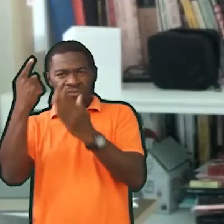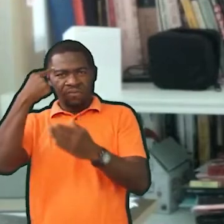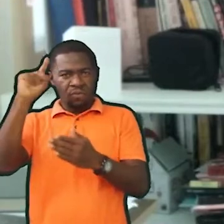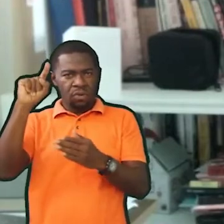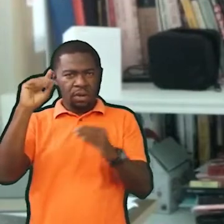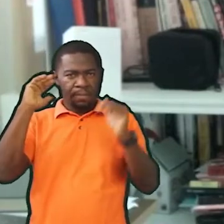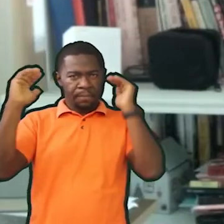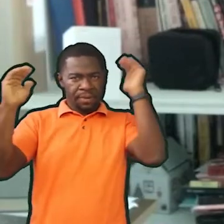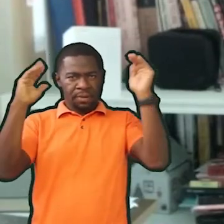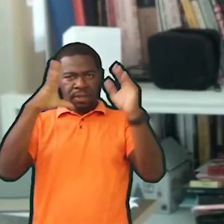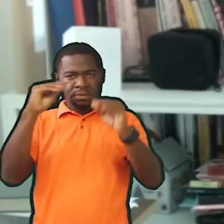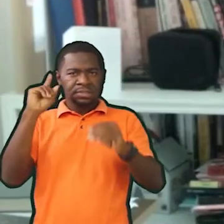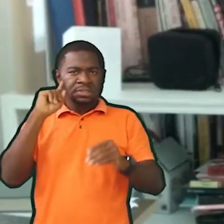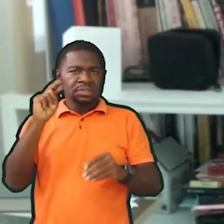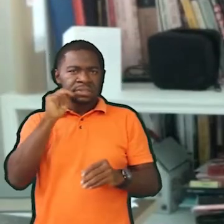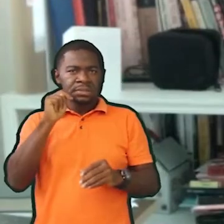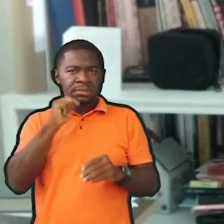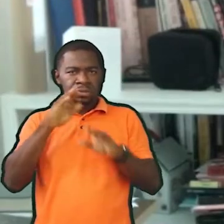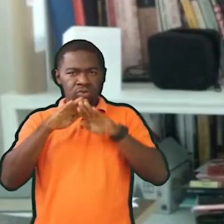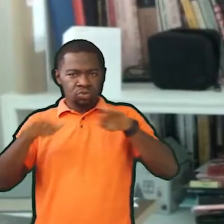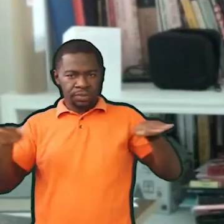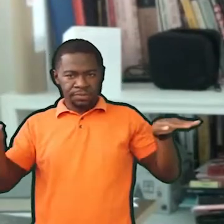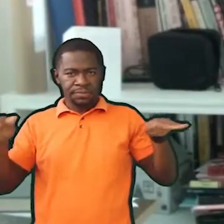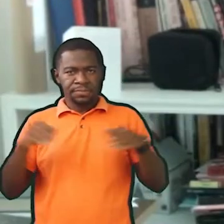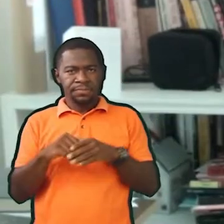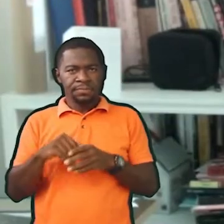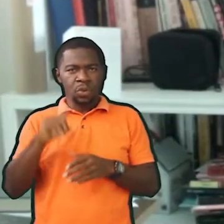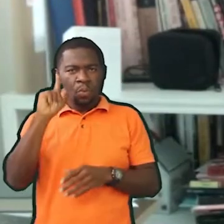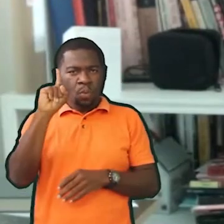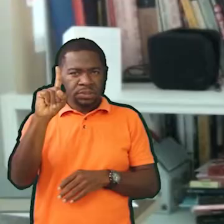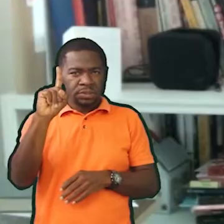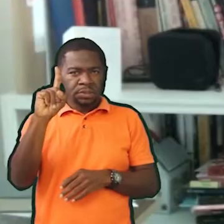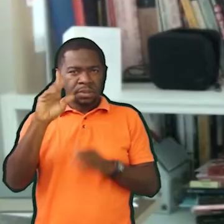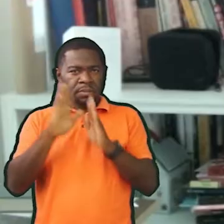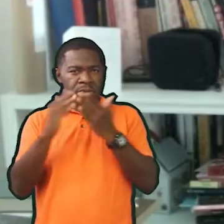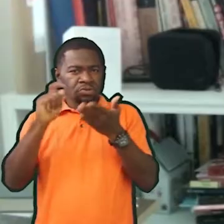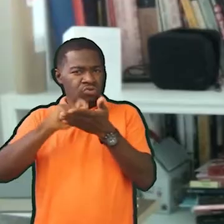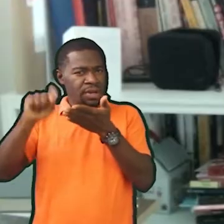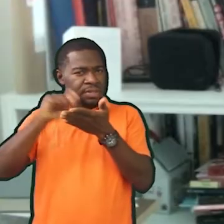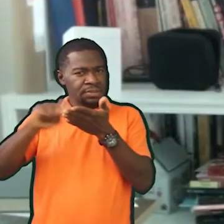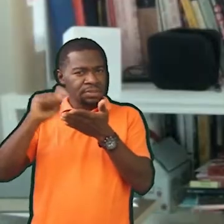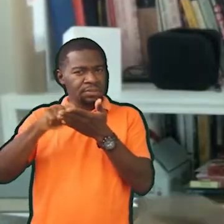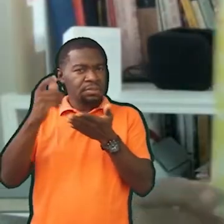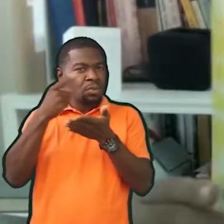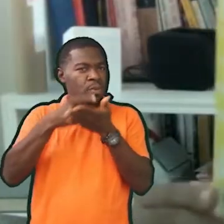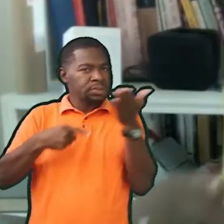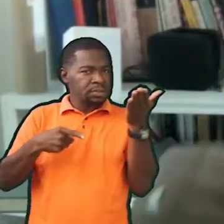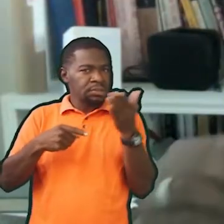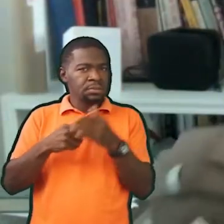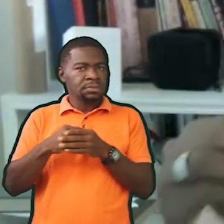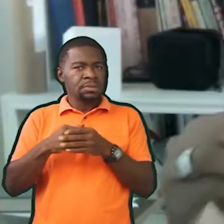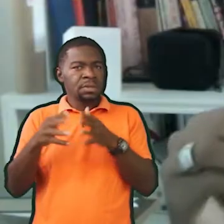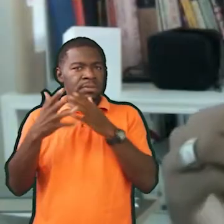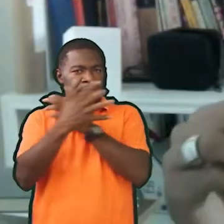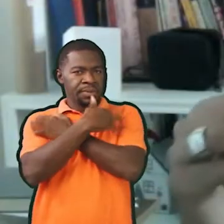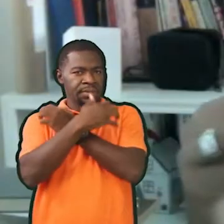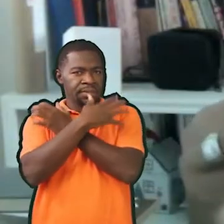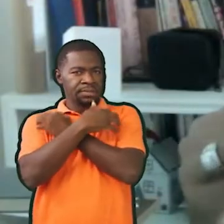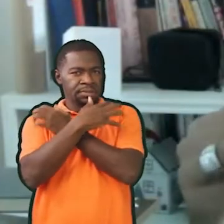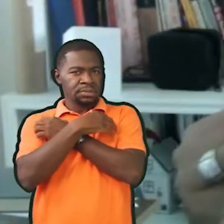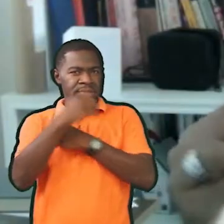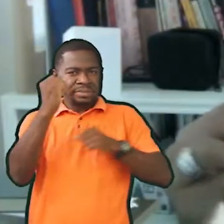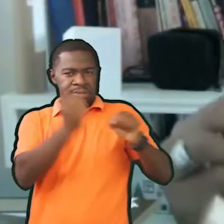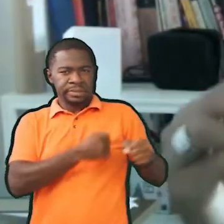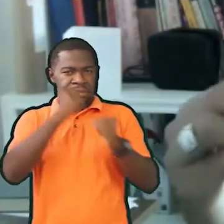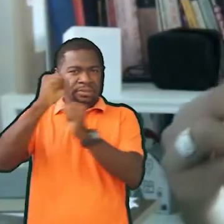and for young people and one of the books I've written for young people is called Can Bears Ski?